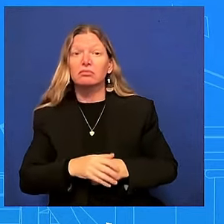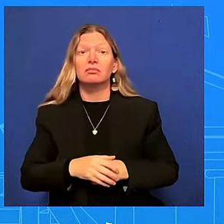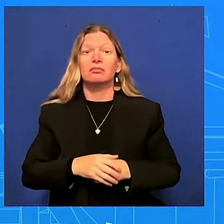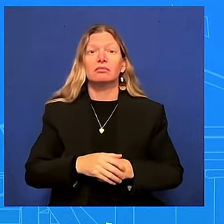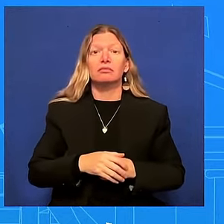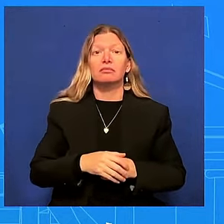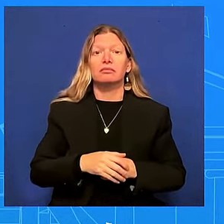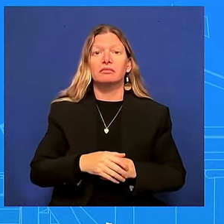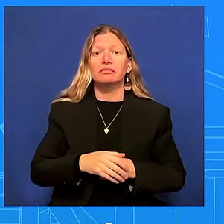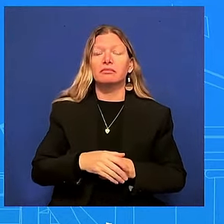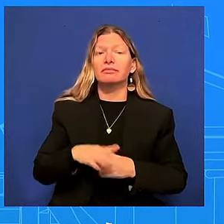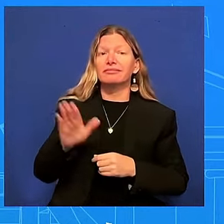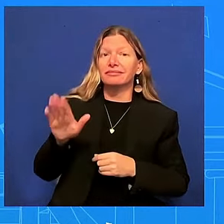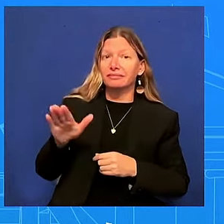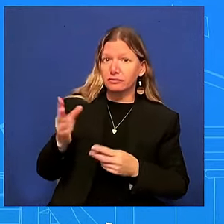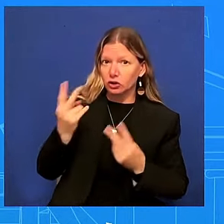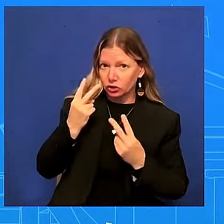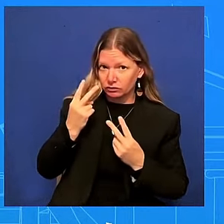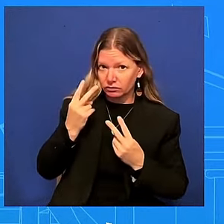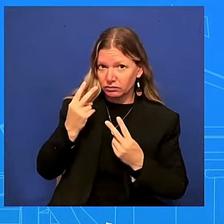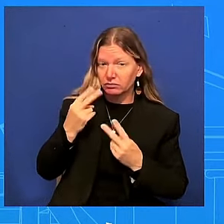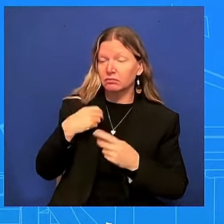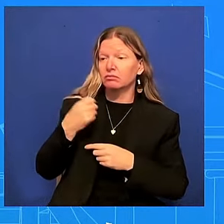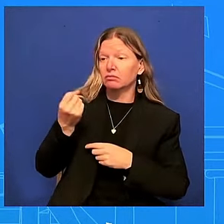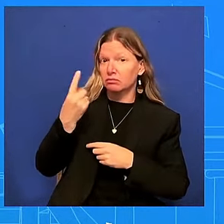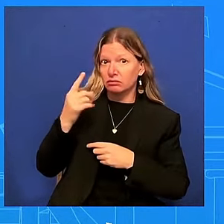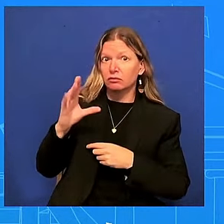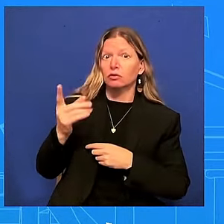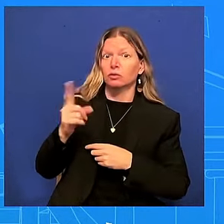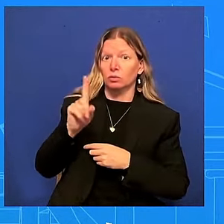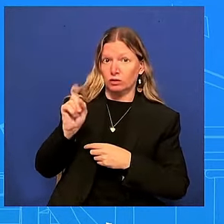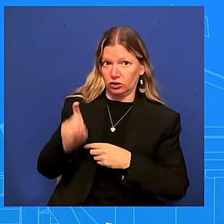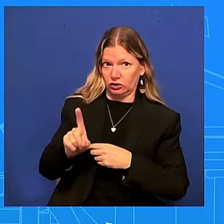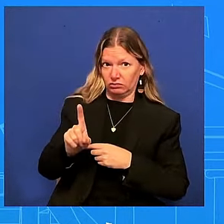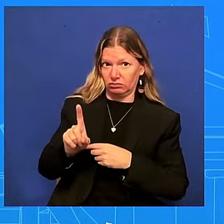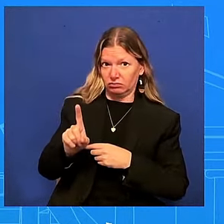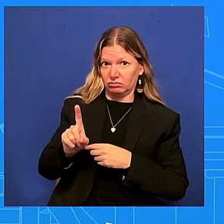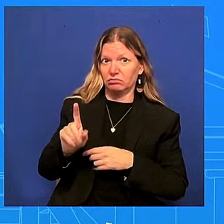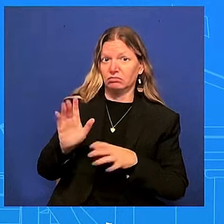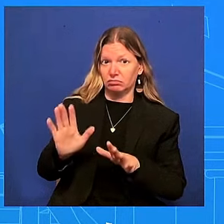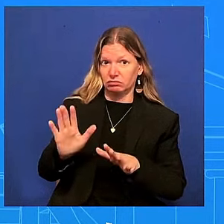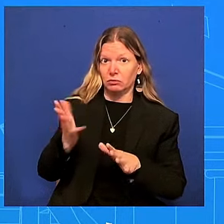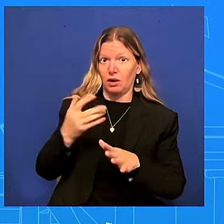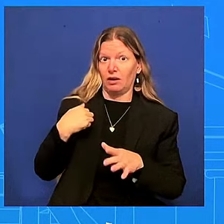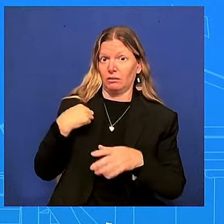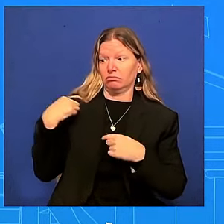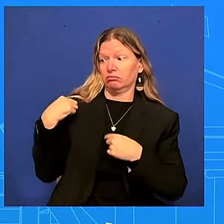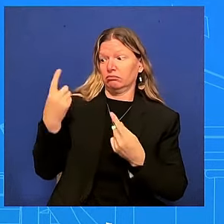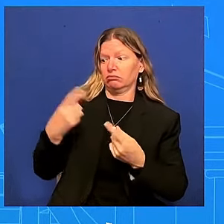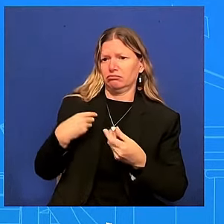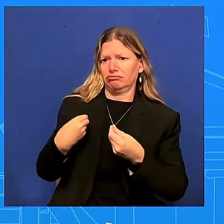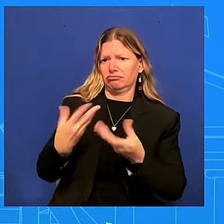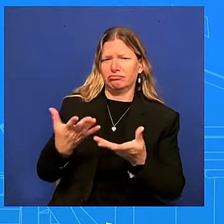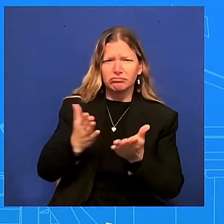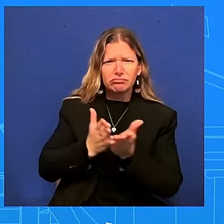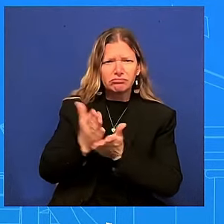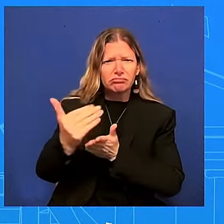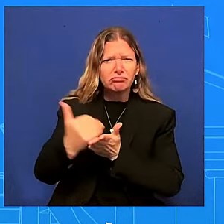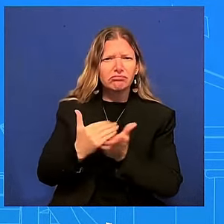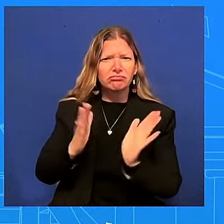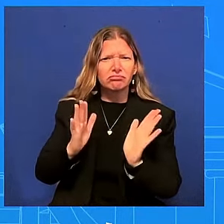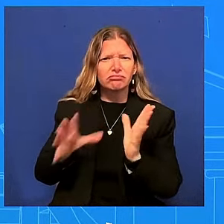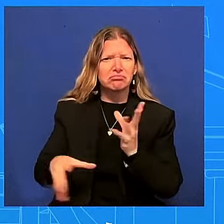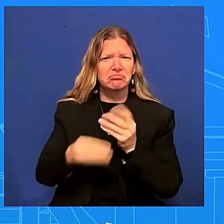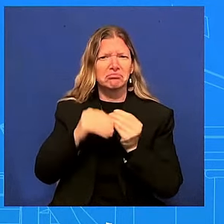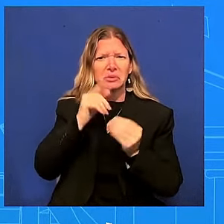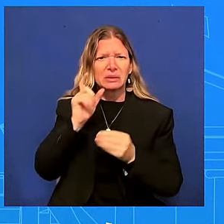what we have provided has been very transparent has been has been has free watch but february february was this year it wasn't too long ago